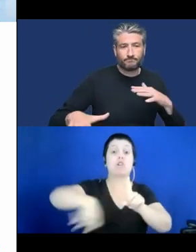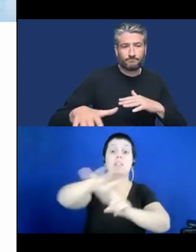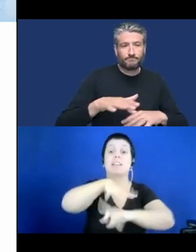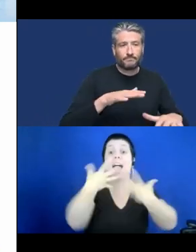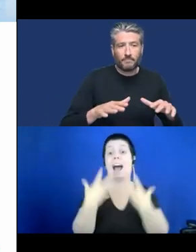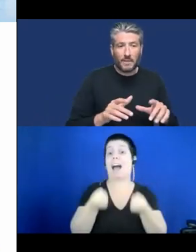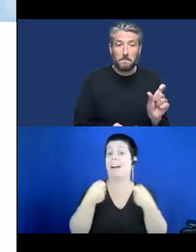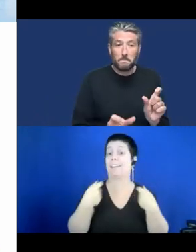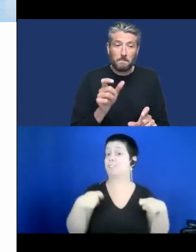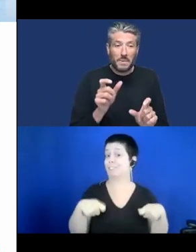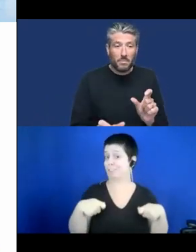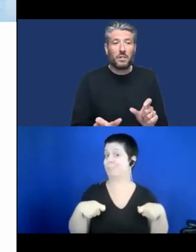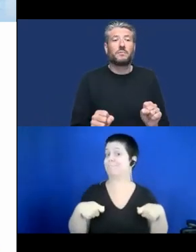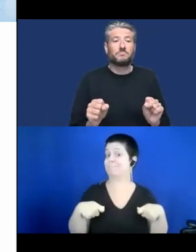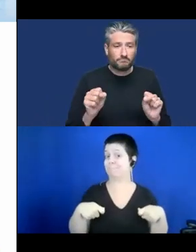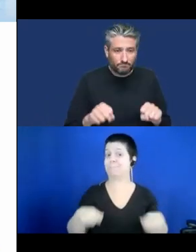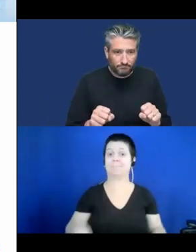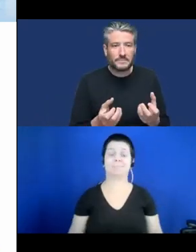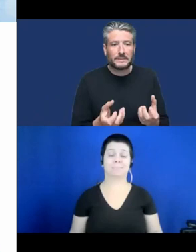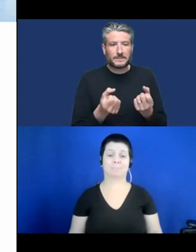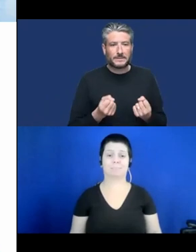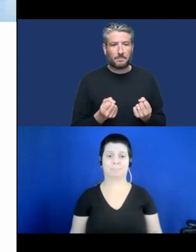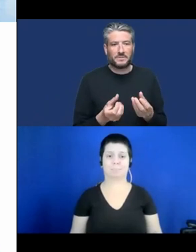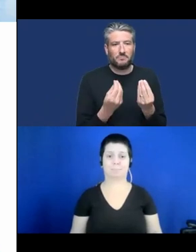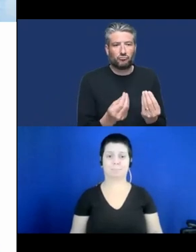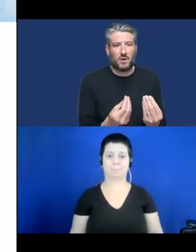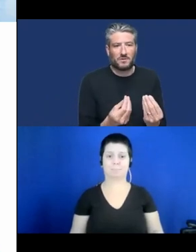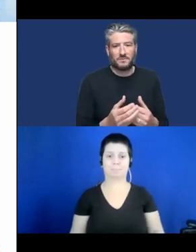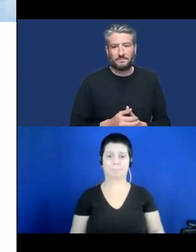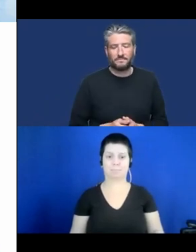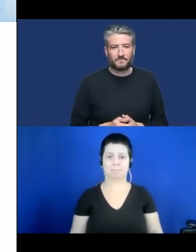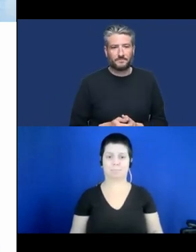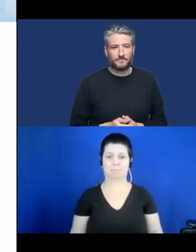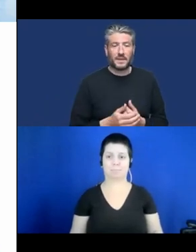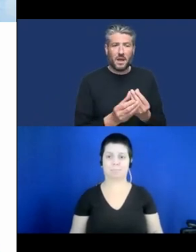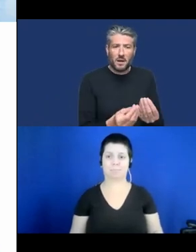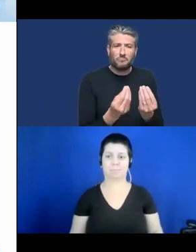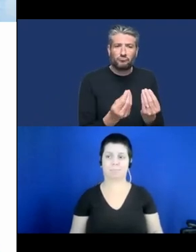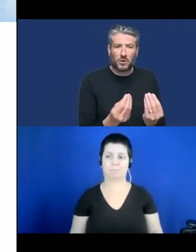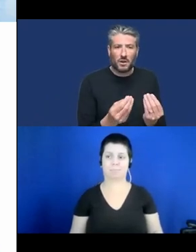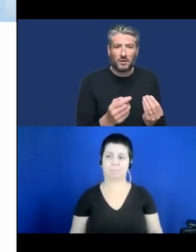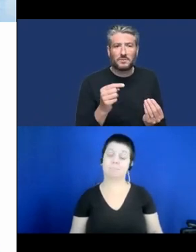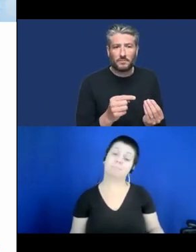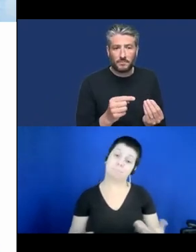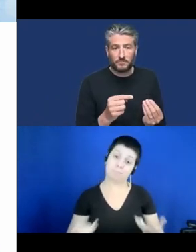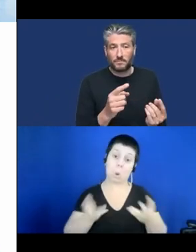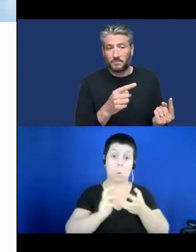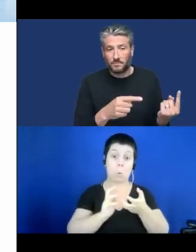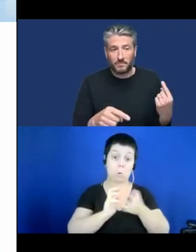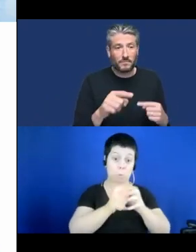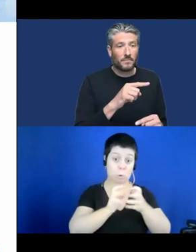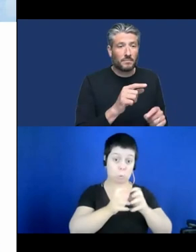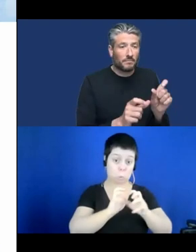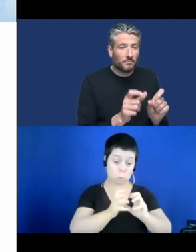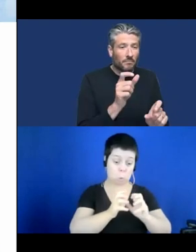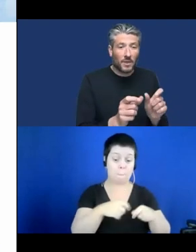We're talking about products that have to be accepted by both users and